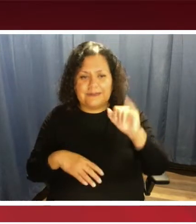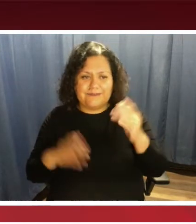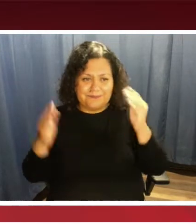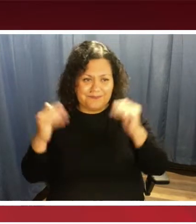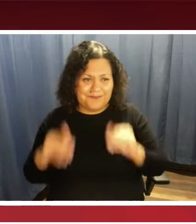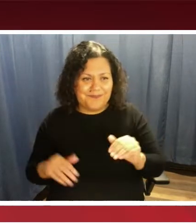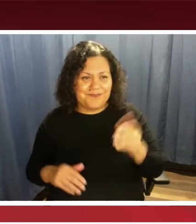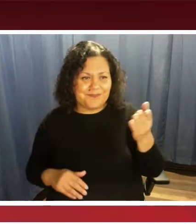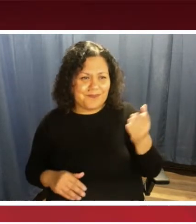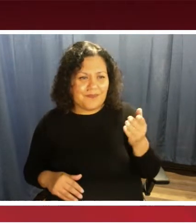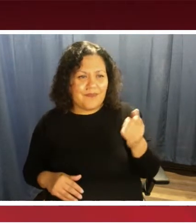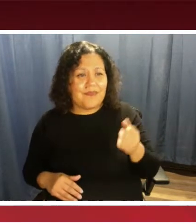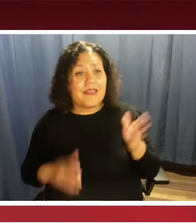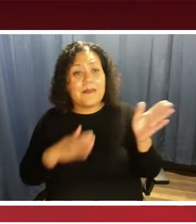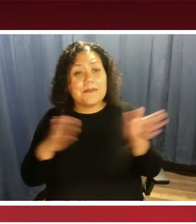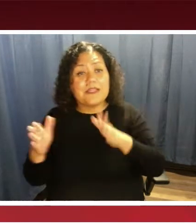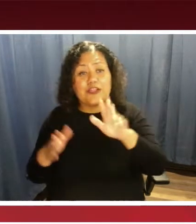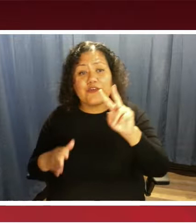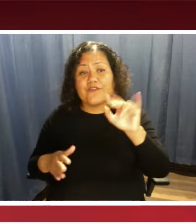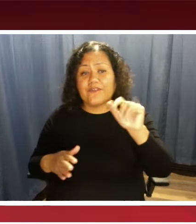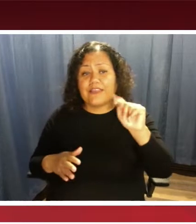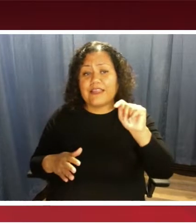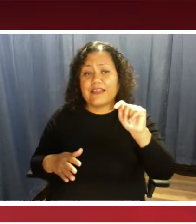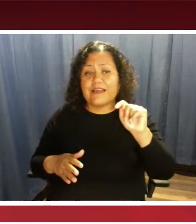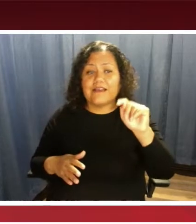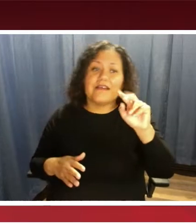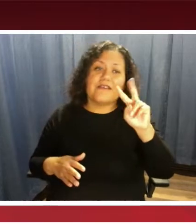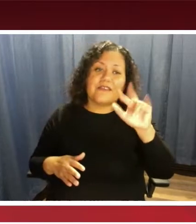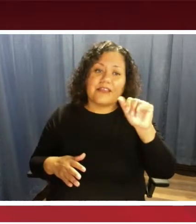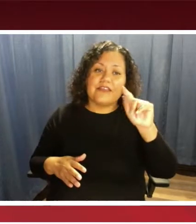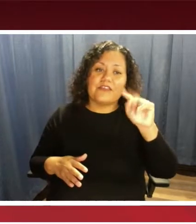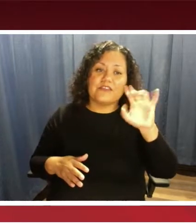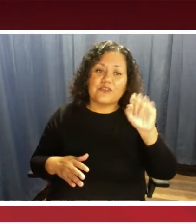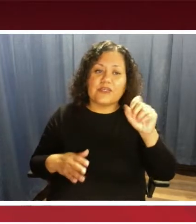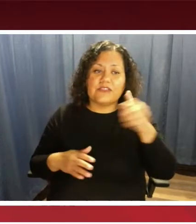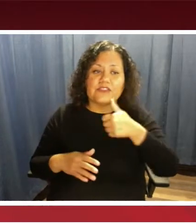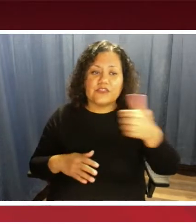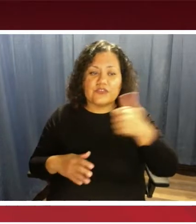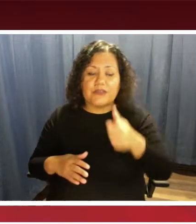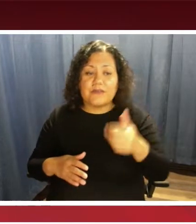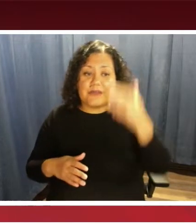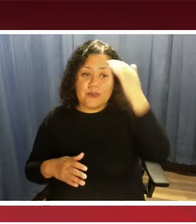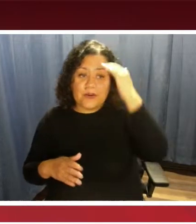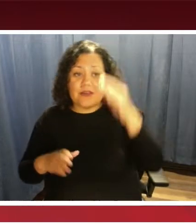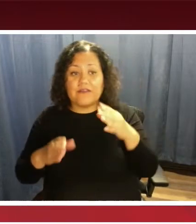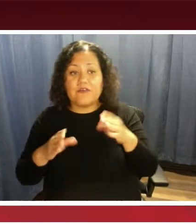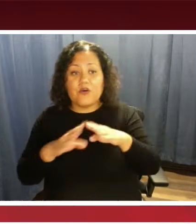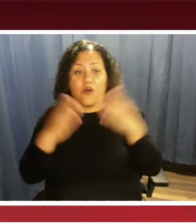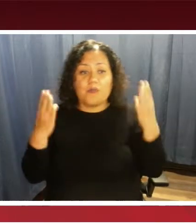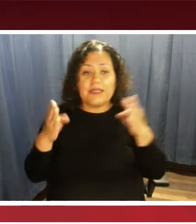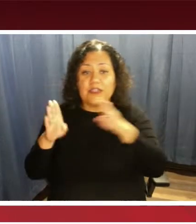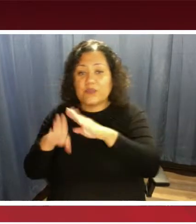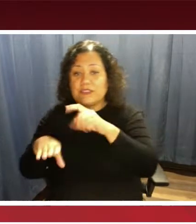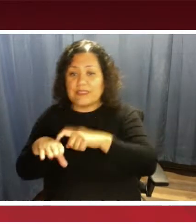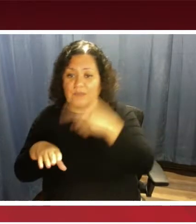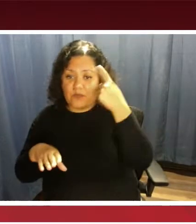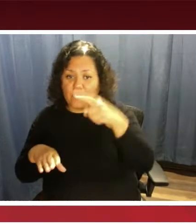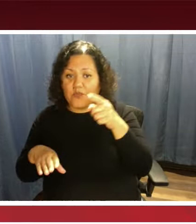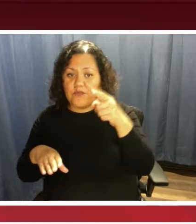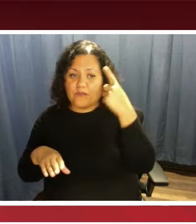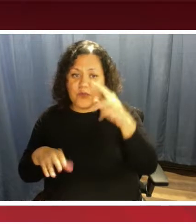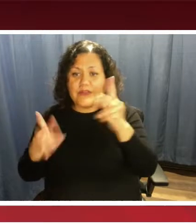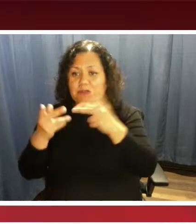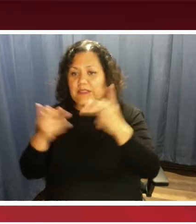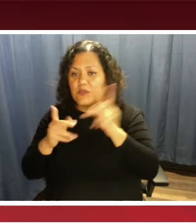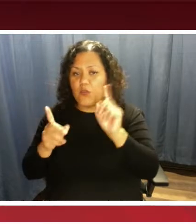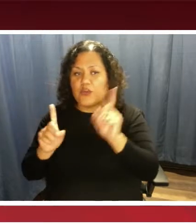So planning your VIA TransTrip, be aware of opening and closing times at your destination to avoid waiting